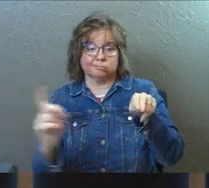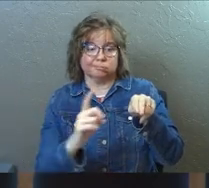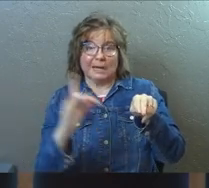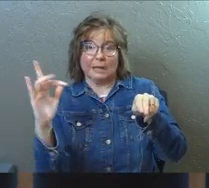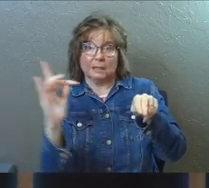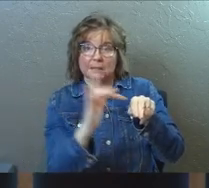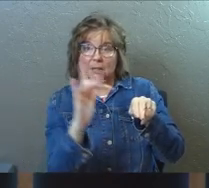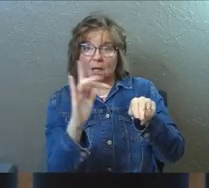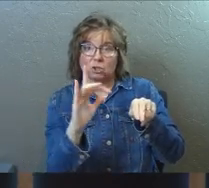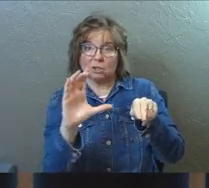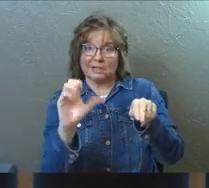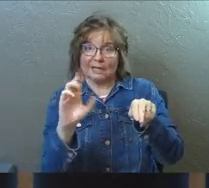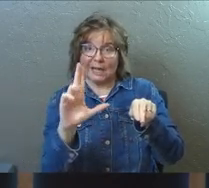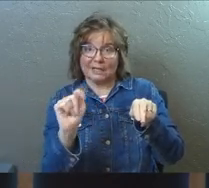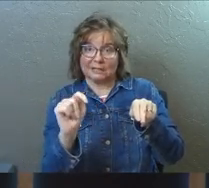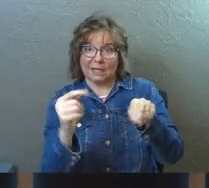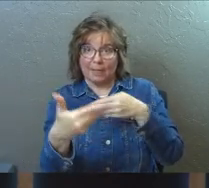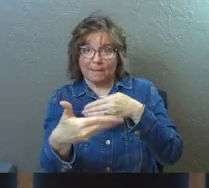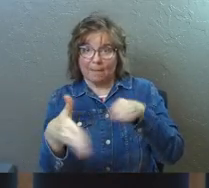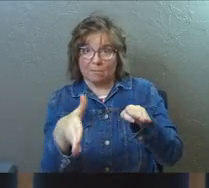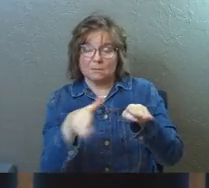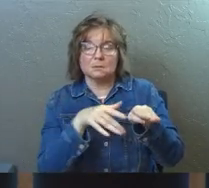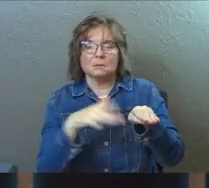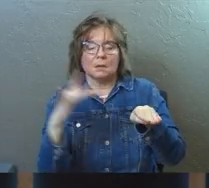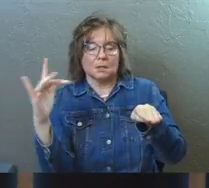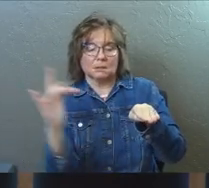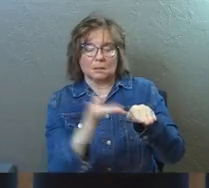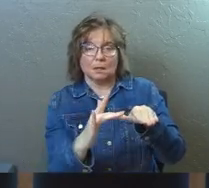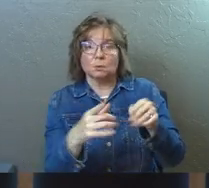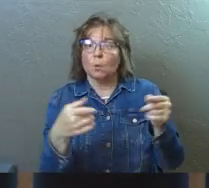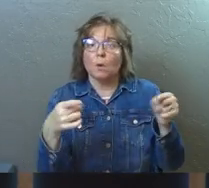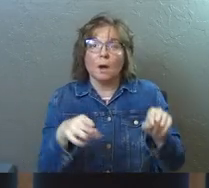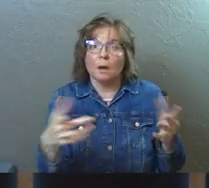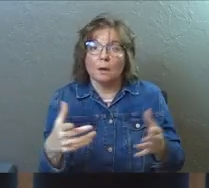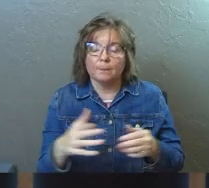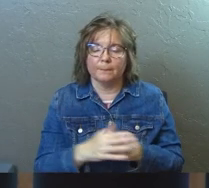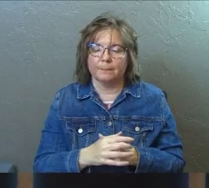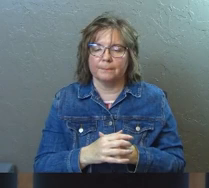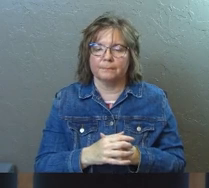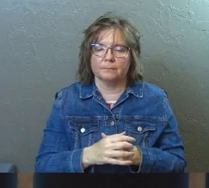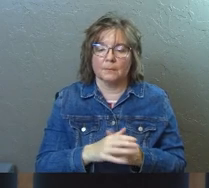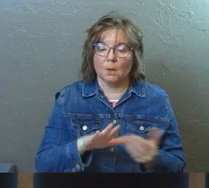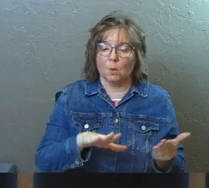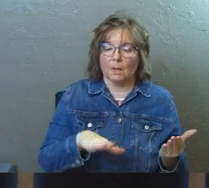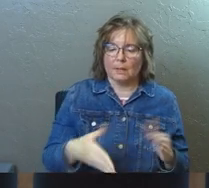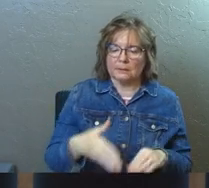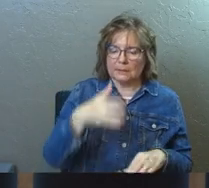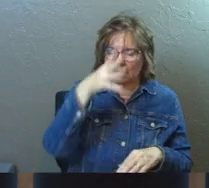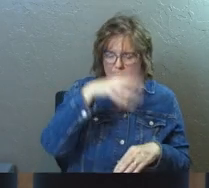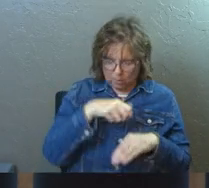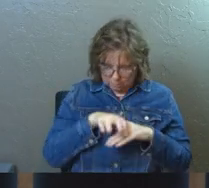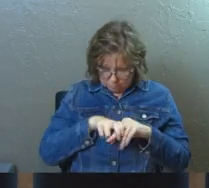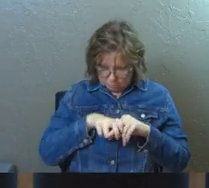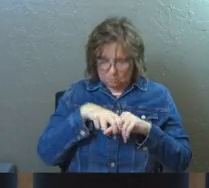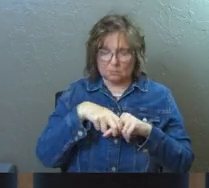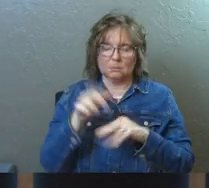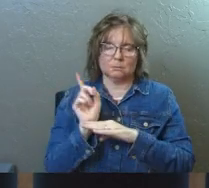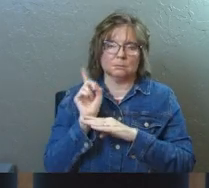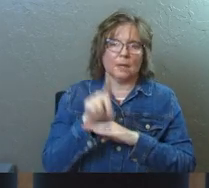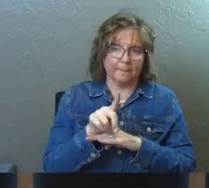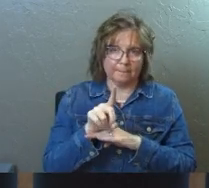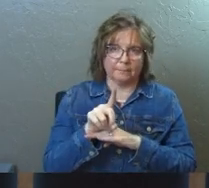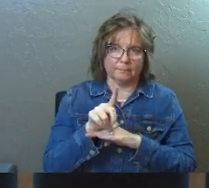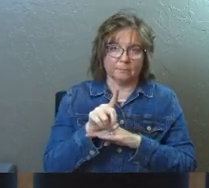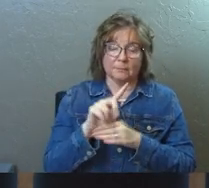And when he touches the casket, here's what happens. Luke 7, 15, when the dead boy sat up and began to talk